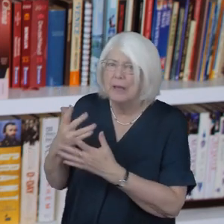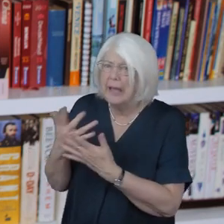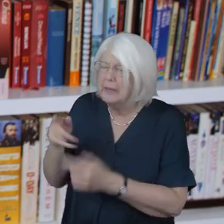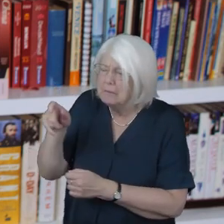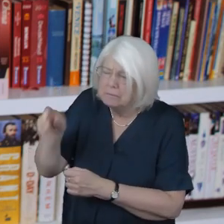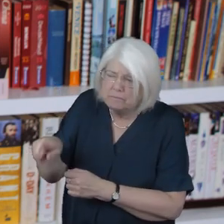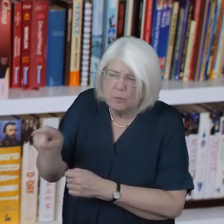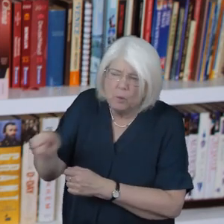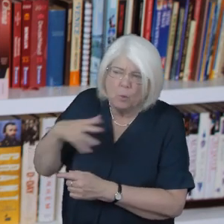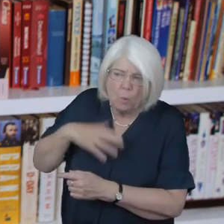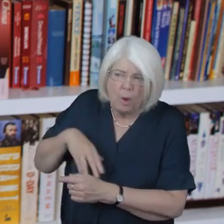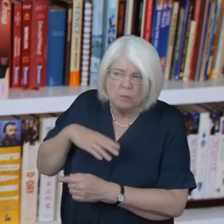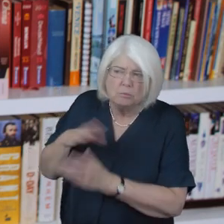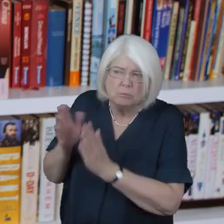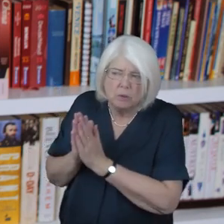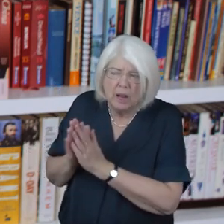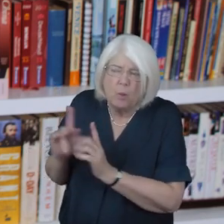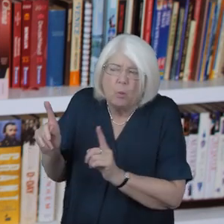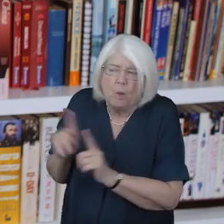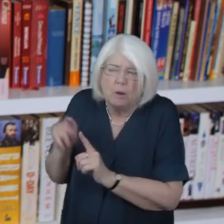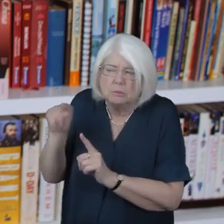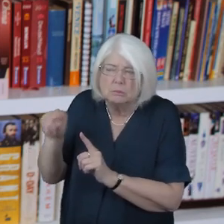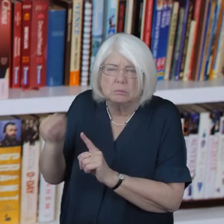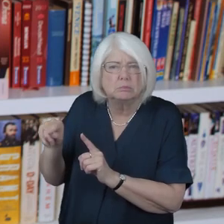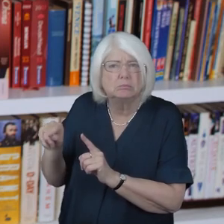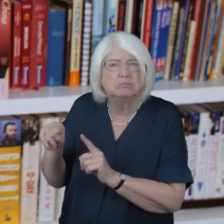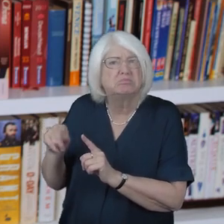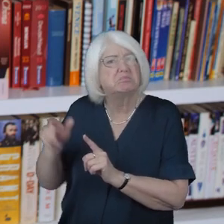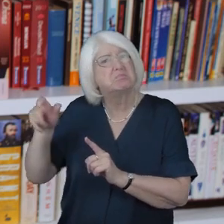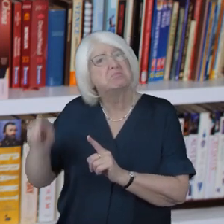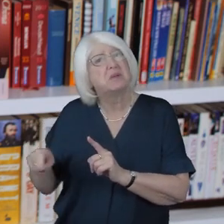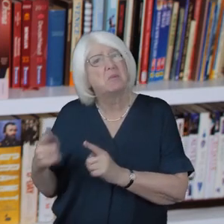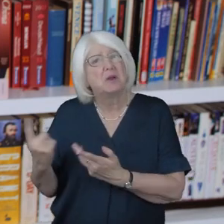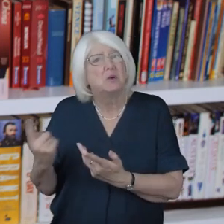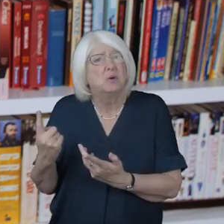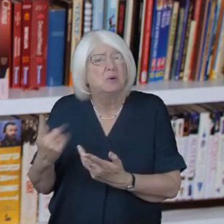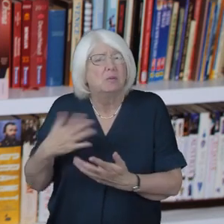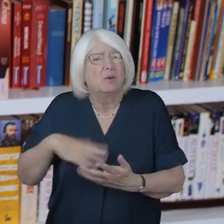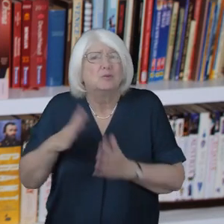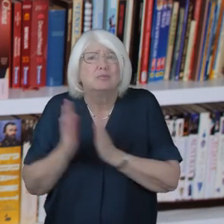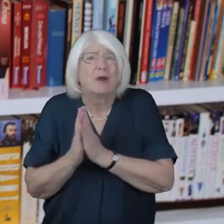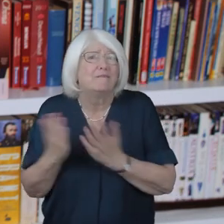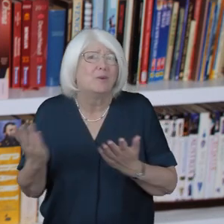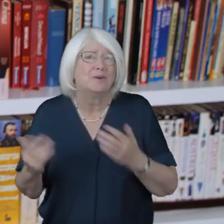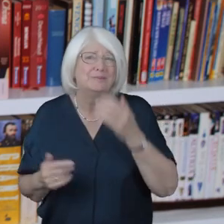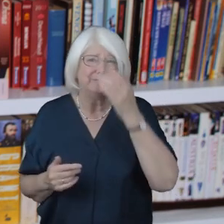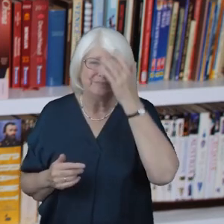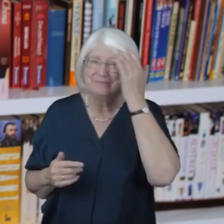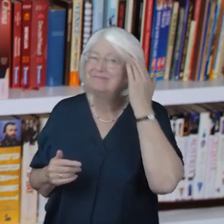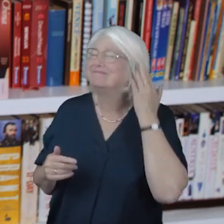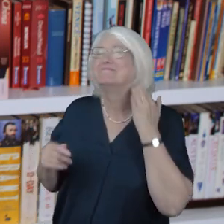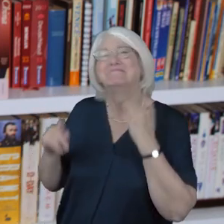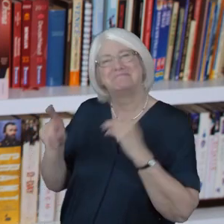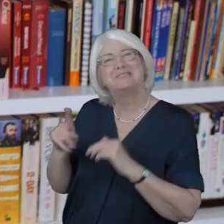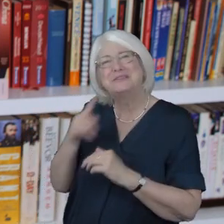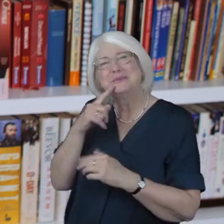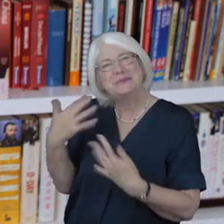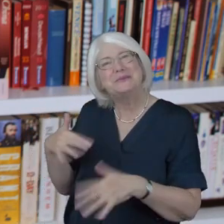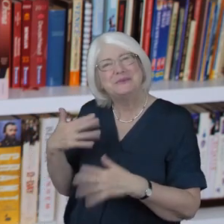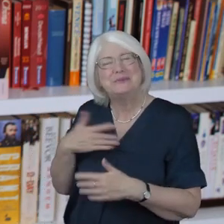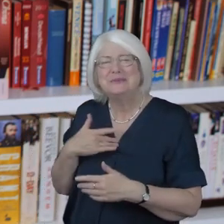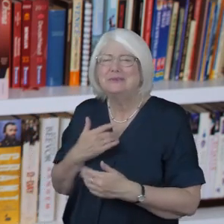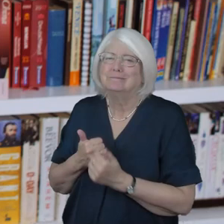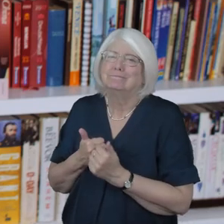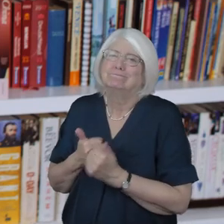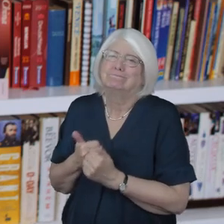personal prayers that a resident might want said for someone who's especially on their hearts that day it is a hugely